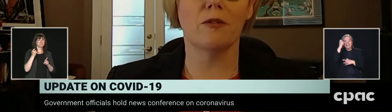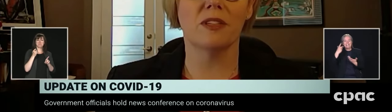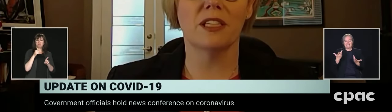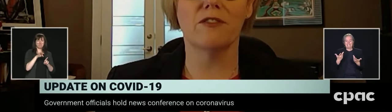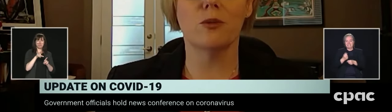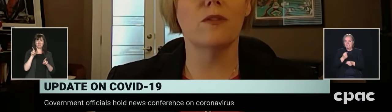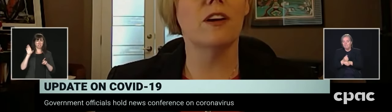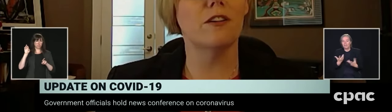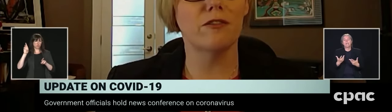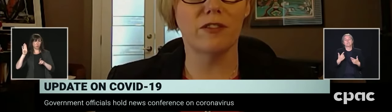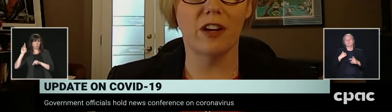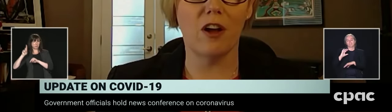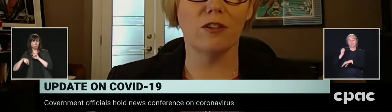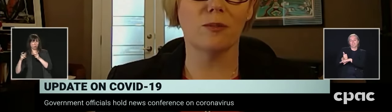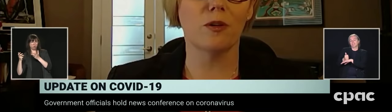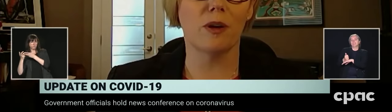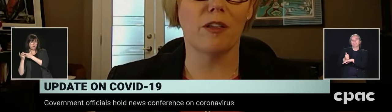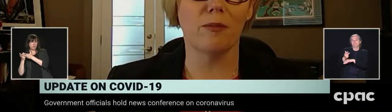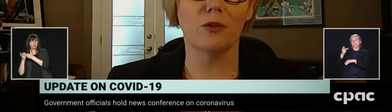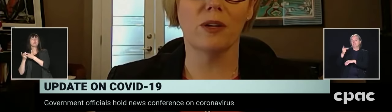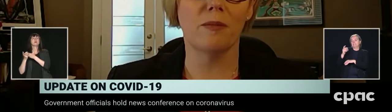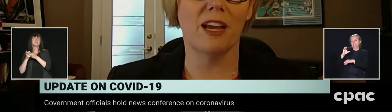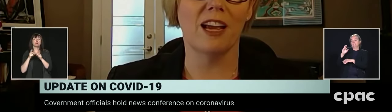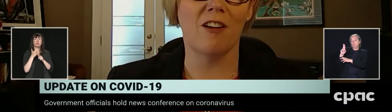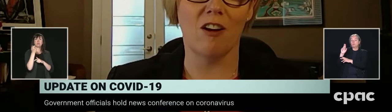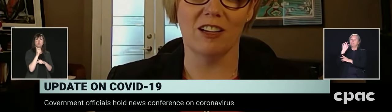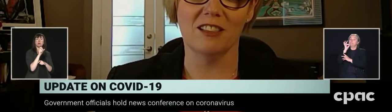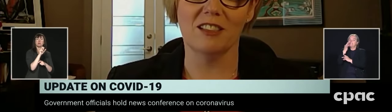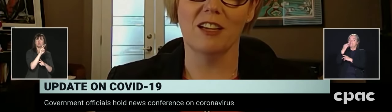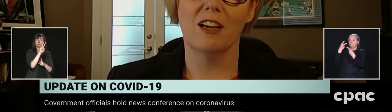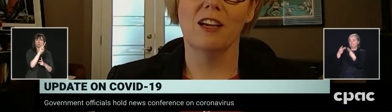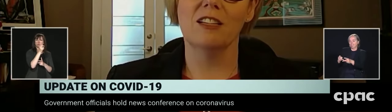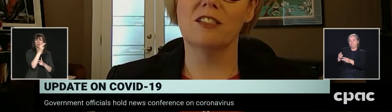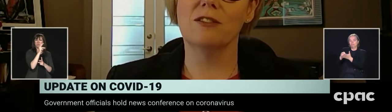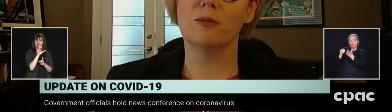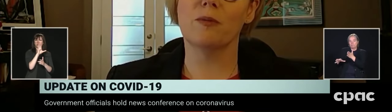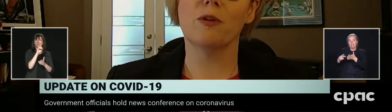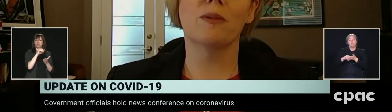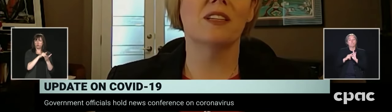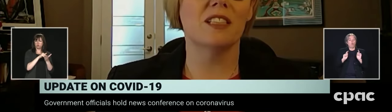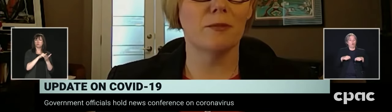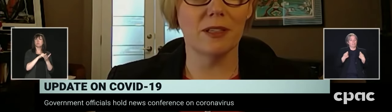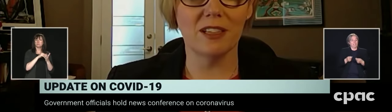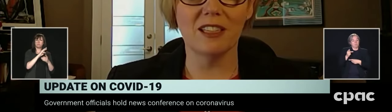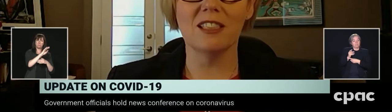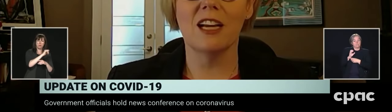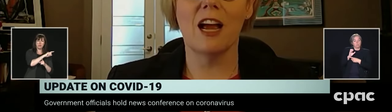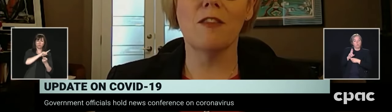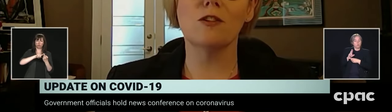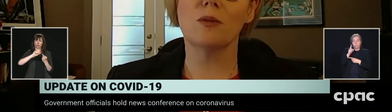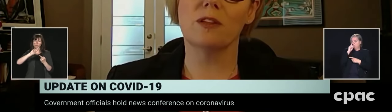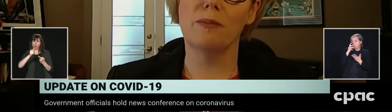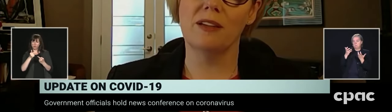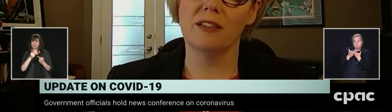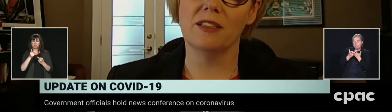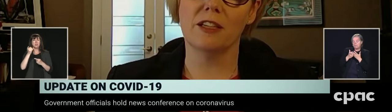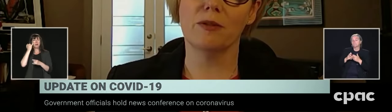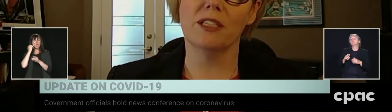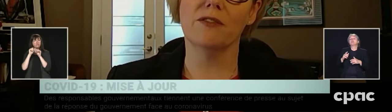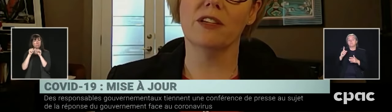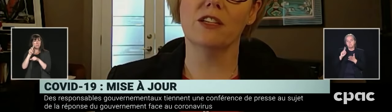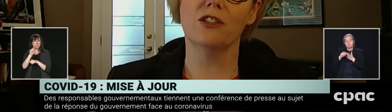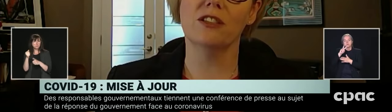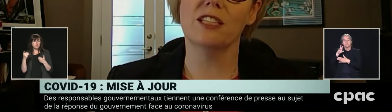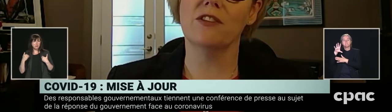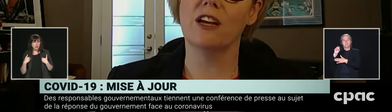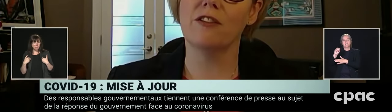to apply to receive $1,250 per month between May and August. Students with permanent disabilities and those with dependents could